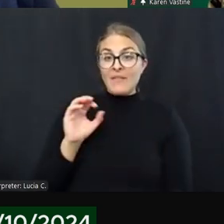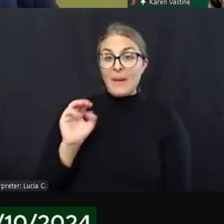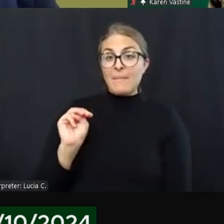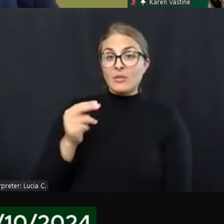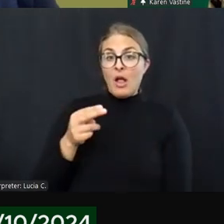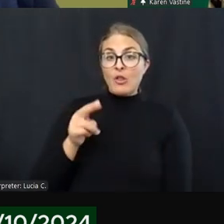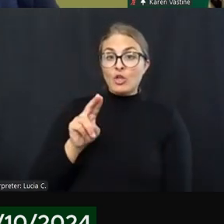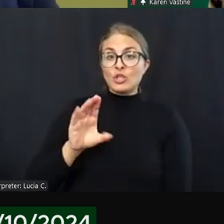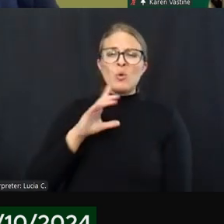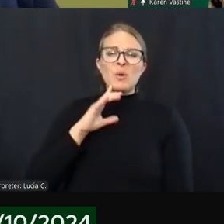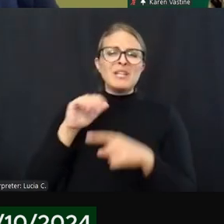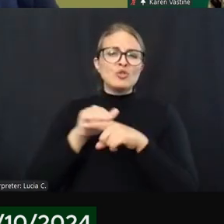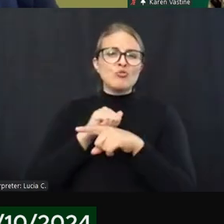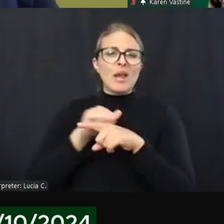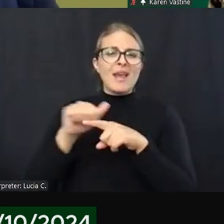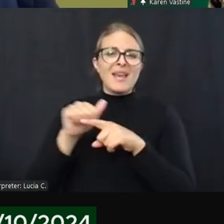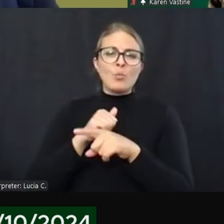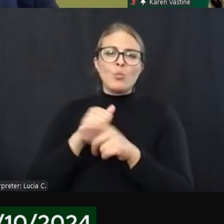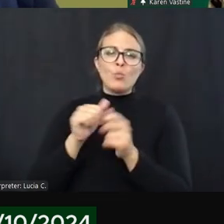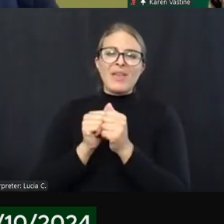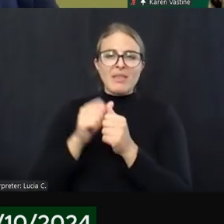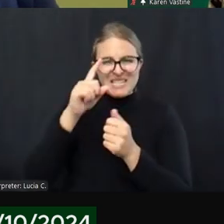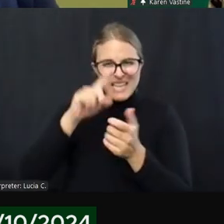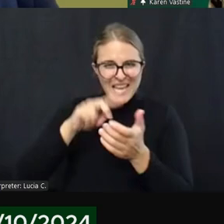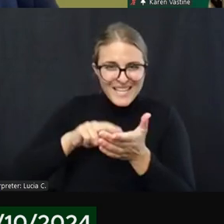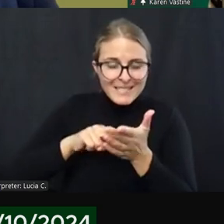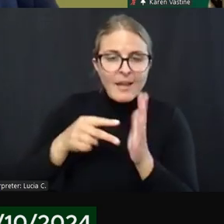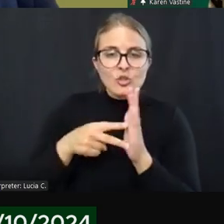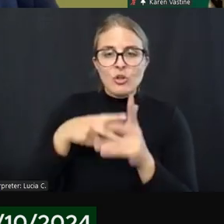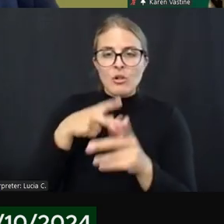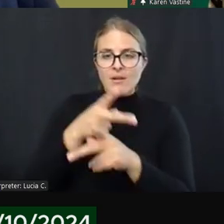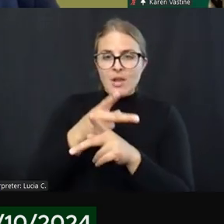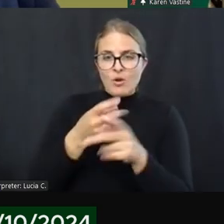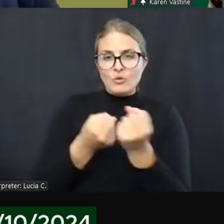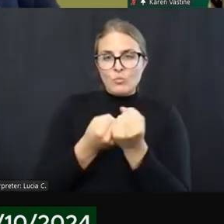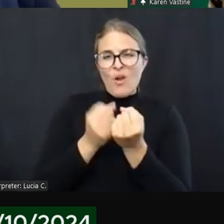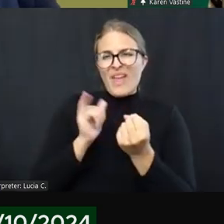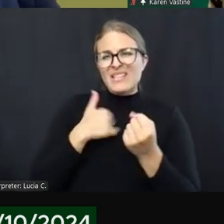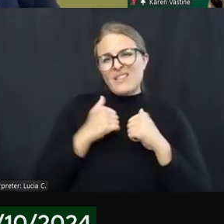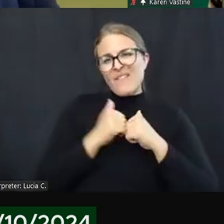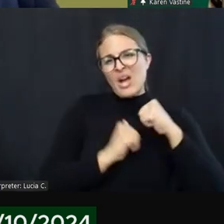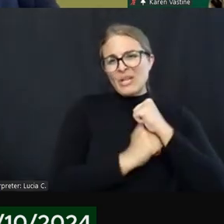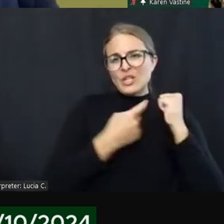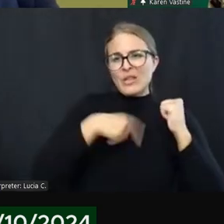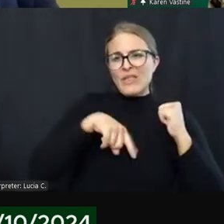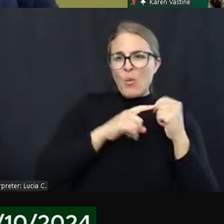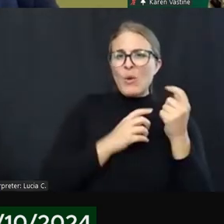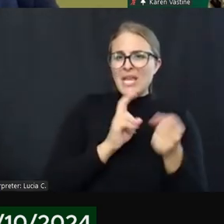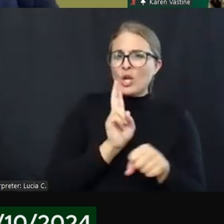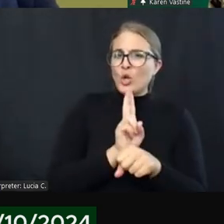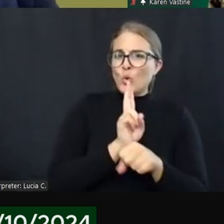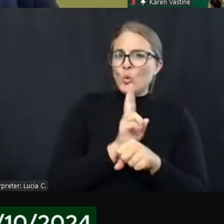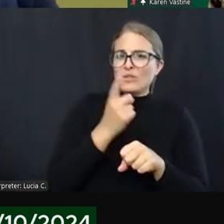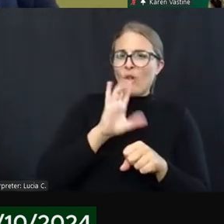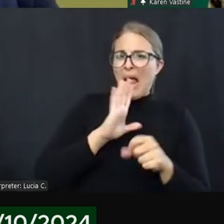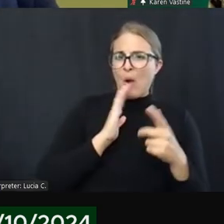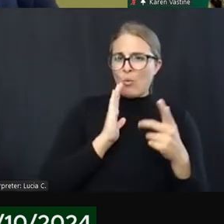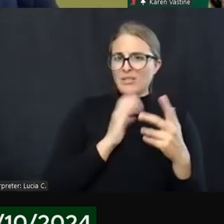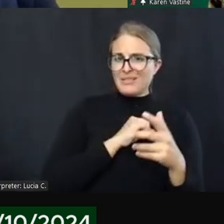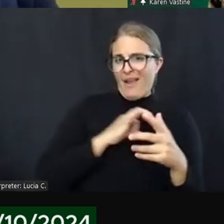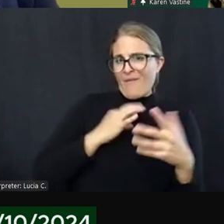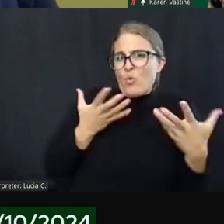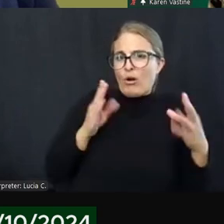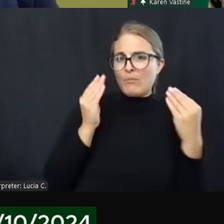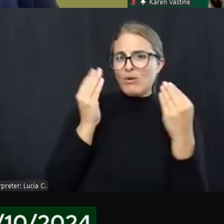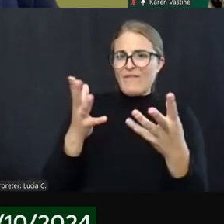intentional peer support. And that's the foundational training that pathways uses for all of our direct service staff that are already providing peer support. So